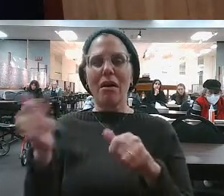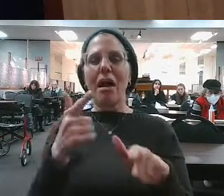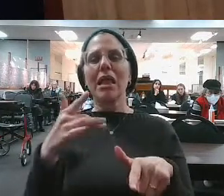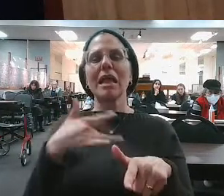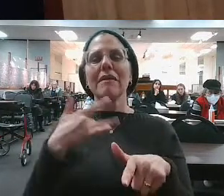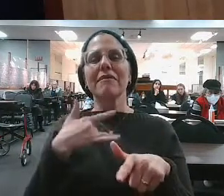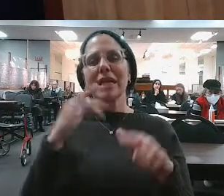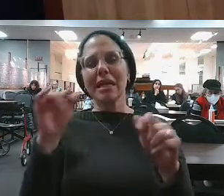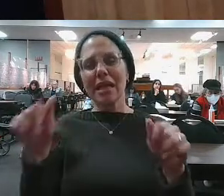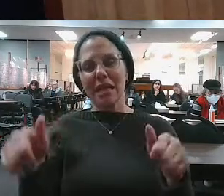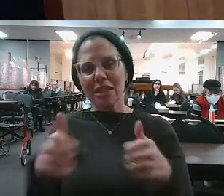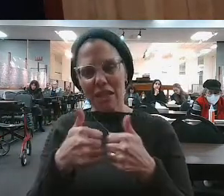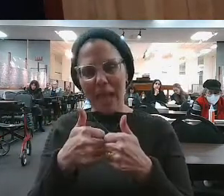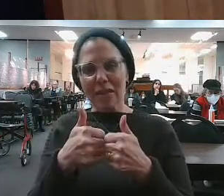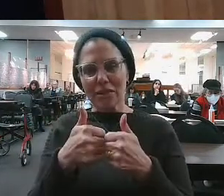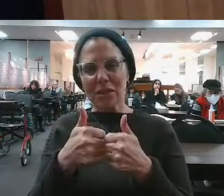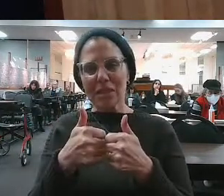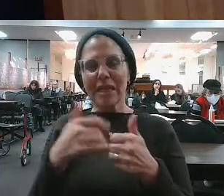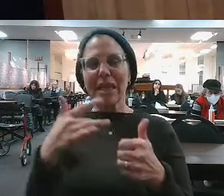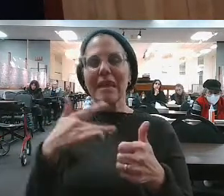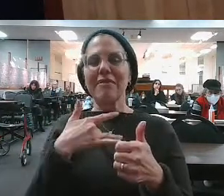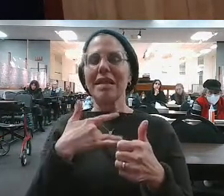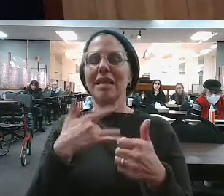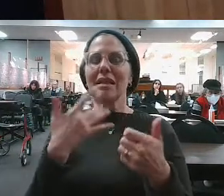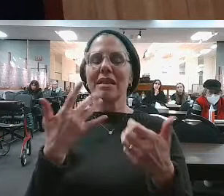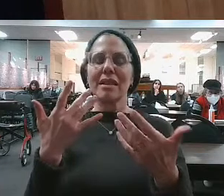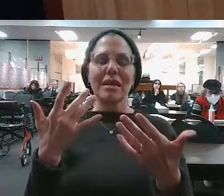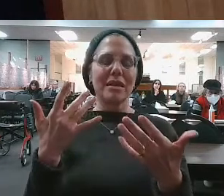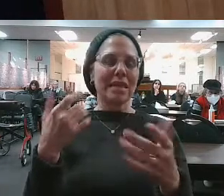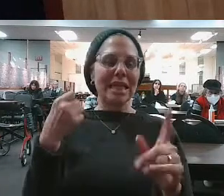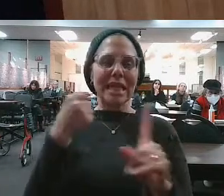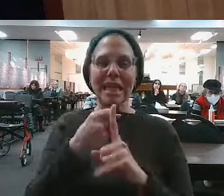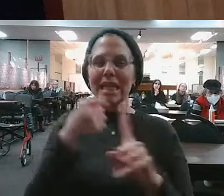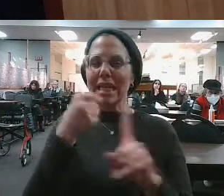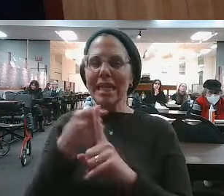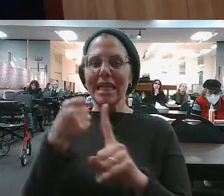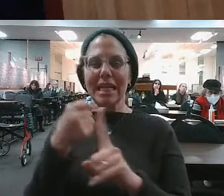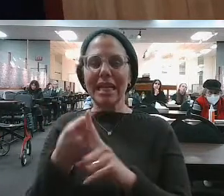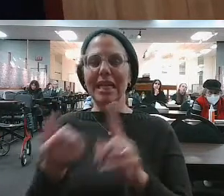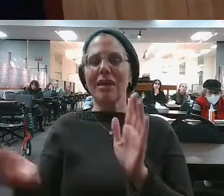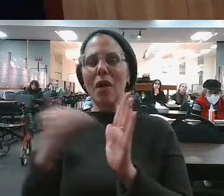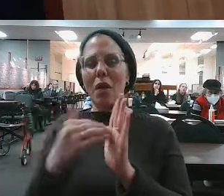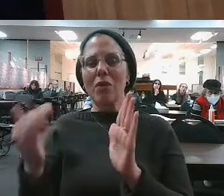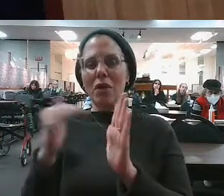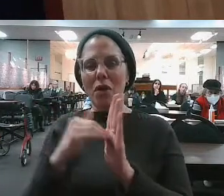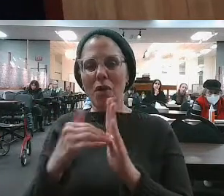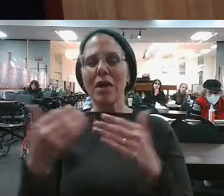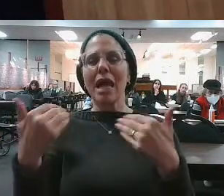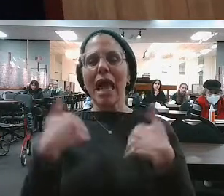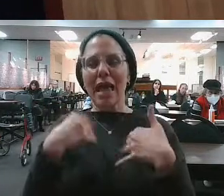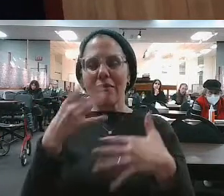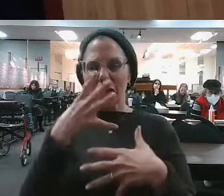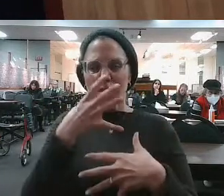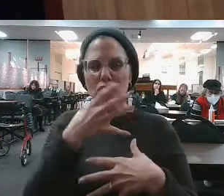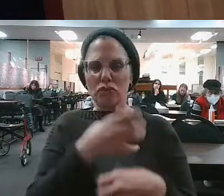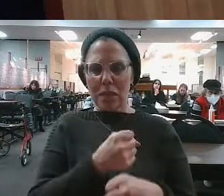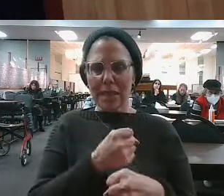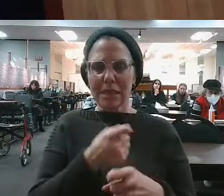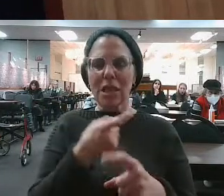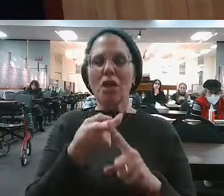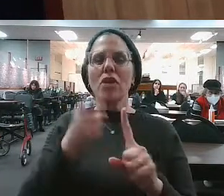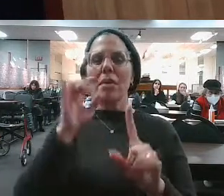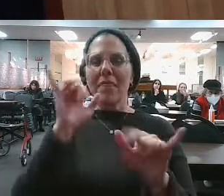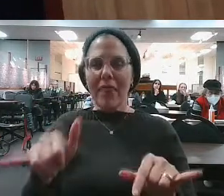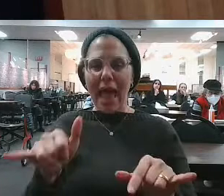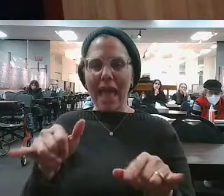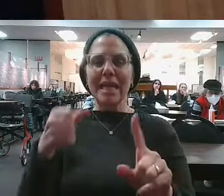We all have moments when our head metaphorically hits the bottom of the pool. And we have to realize, we have to have the Bitochen, that sometimes it's